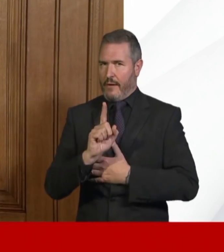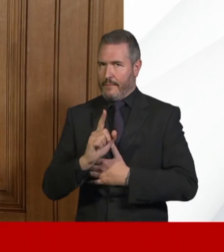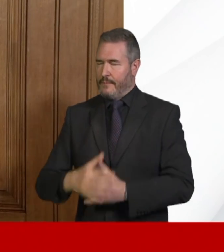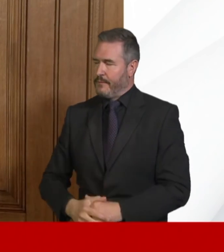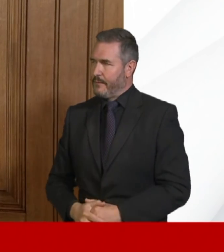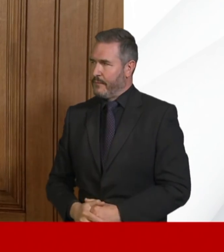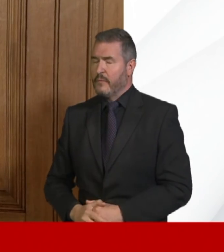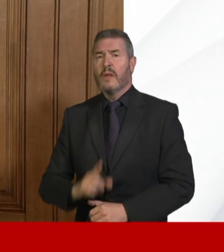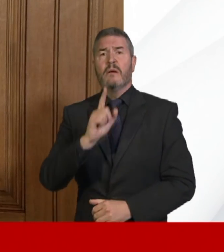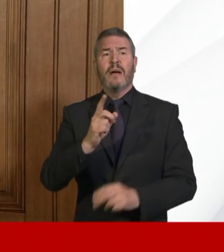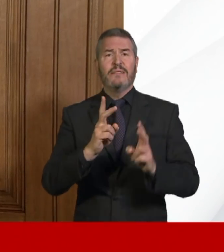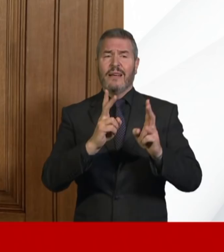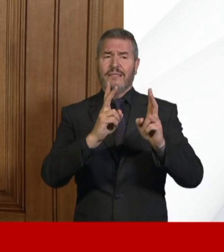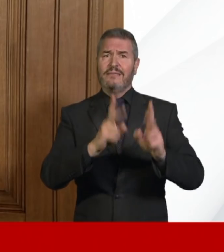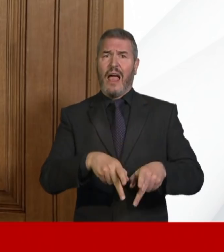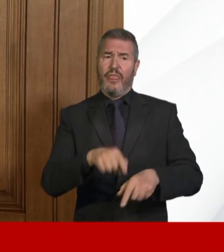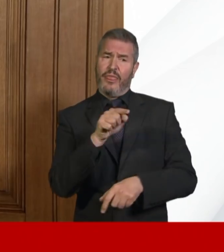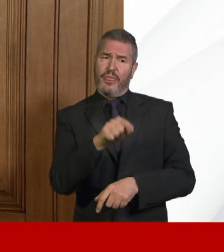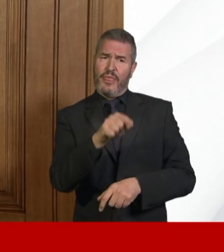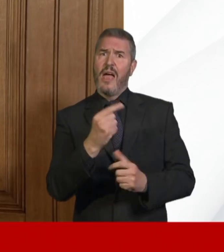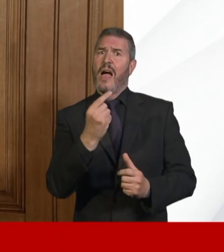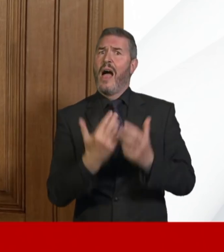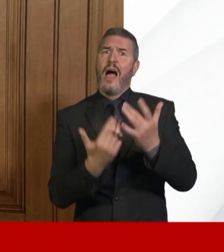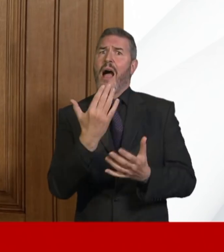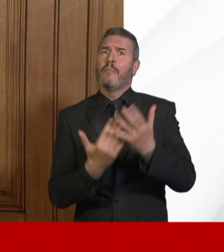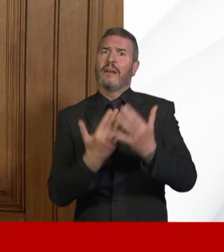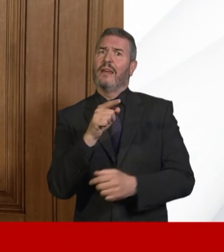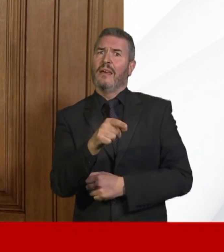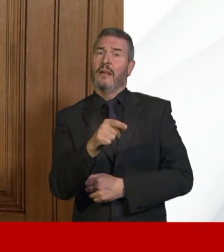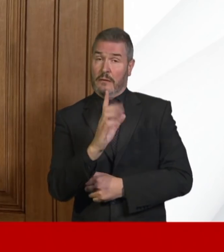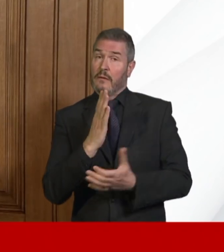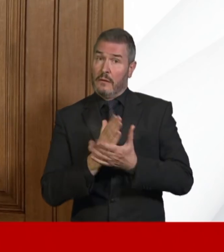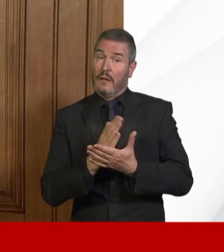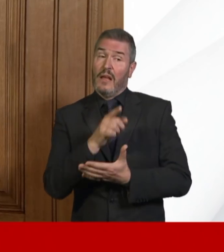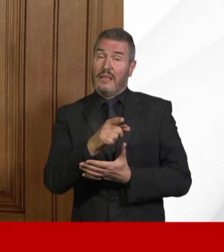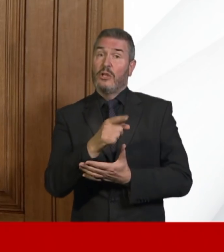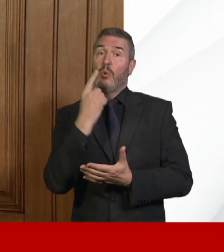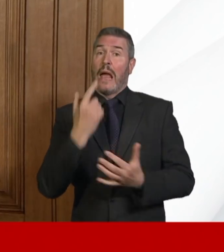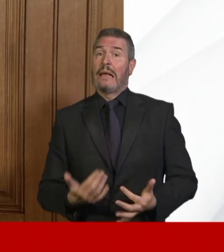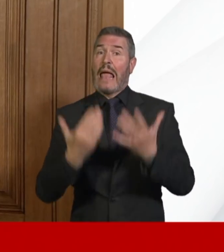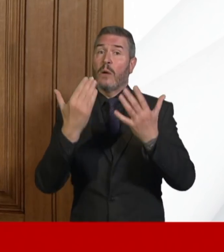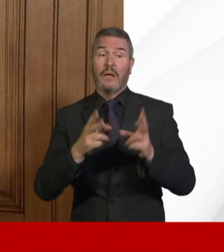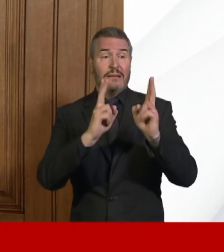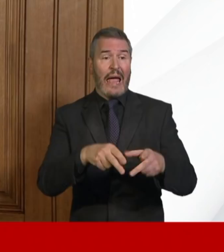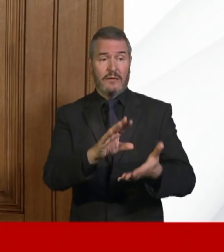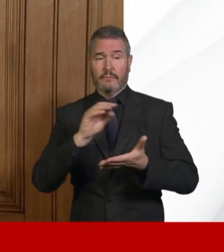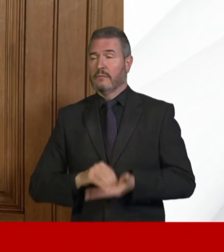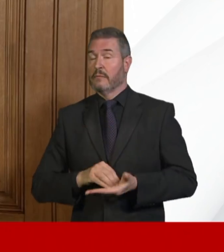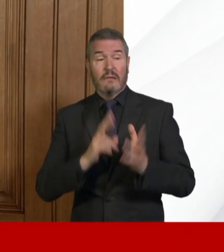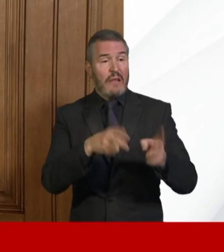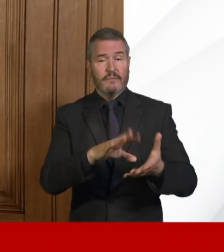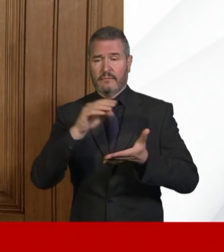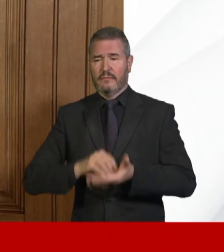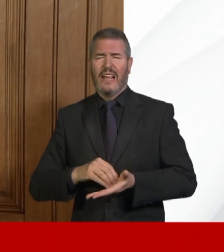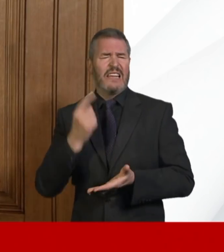about the number of deaths, and it is a very, sadly, an easy-to-count statistic, if you